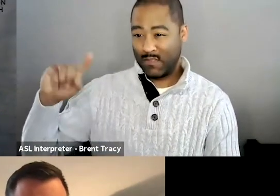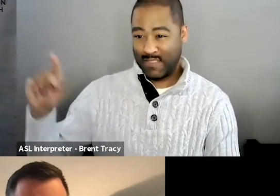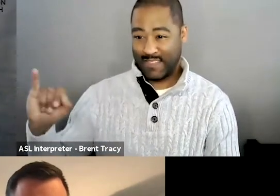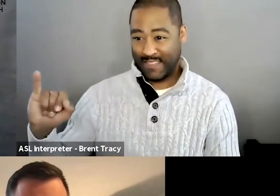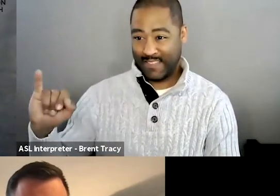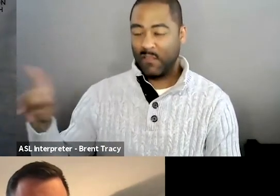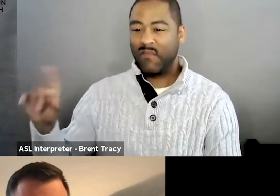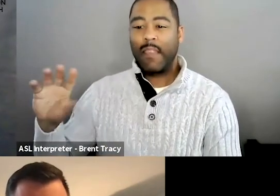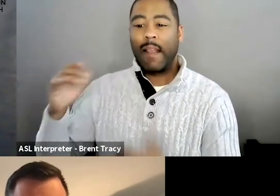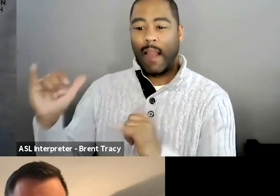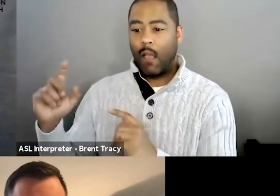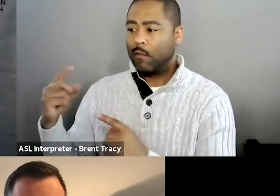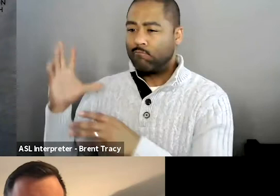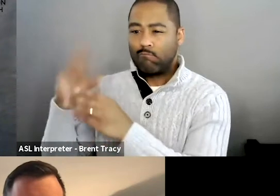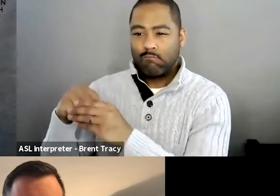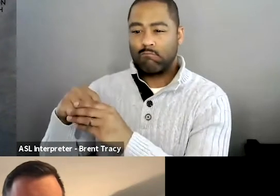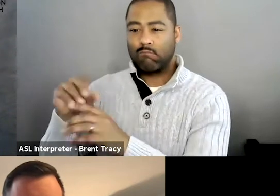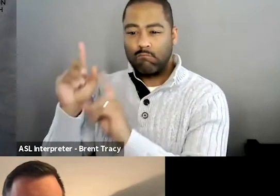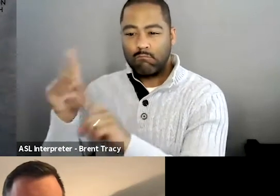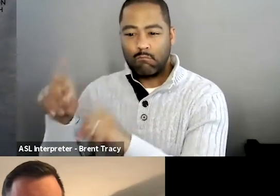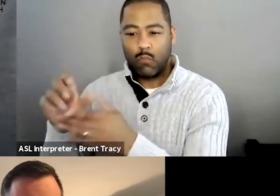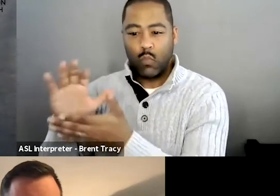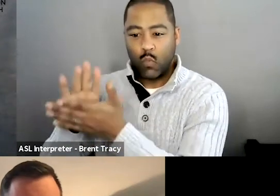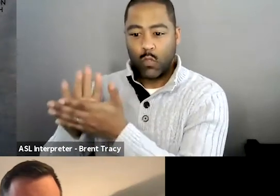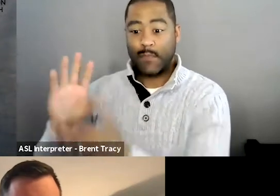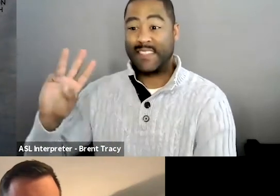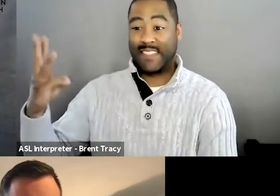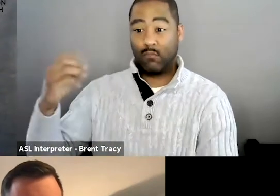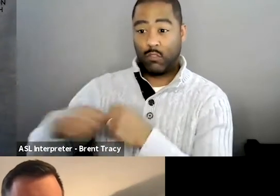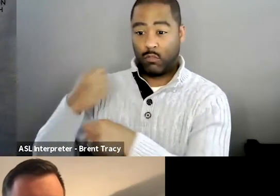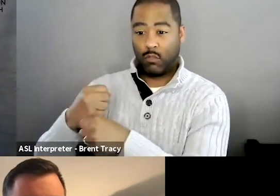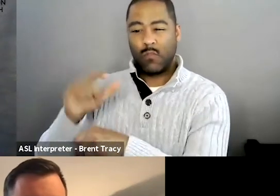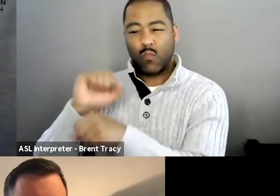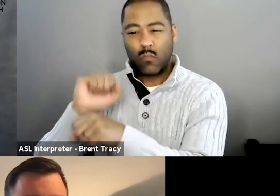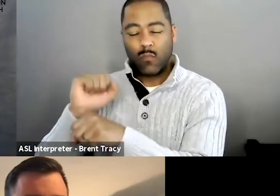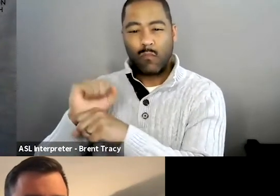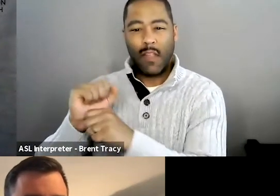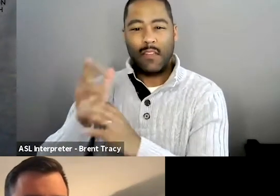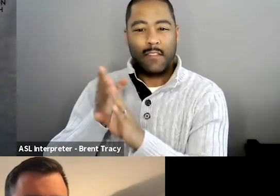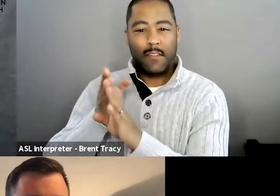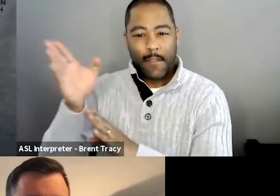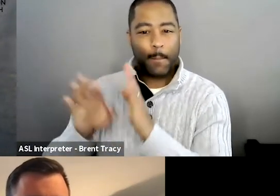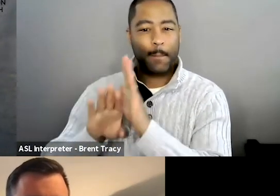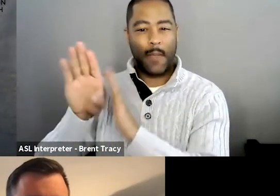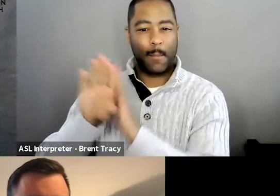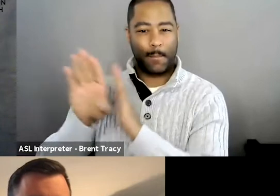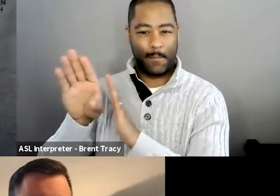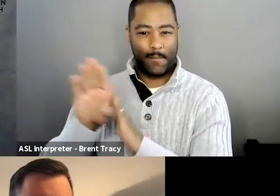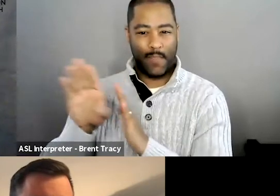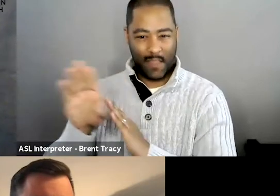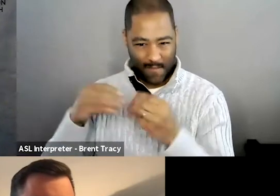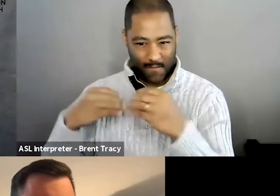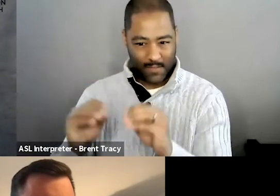Cotting School and works in the development office as director of annual giving. Paul has been the